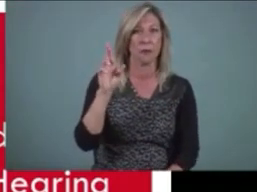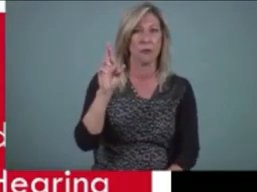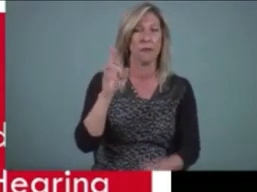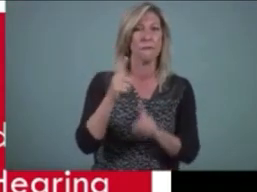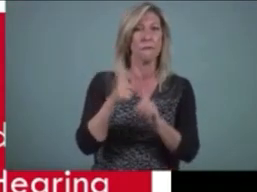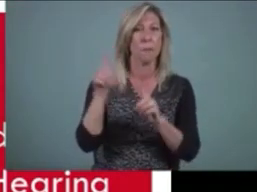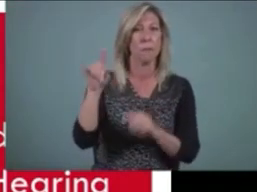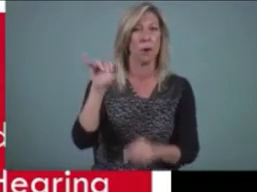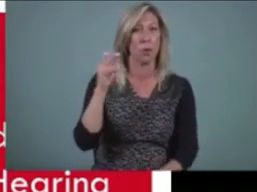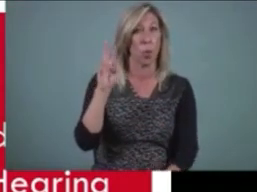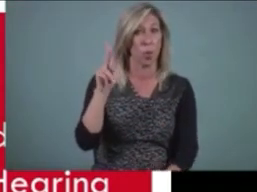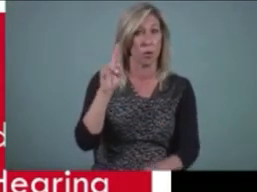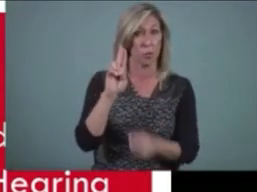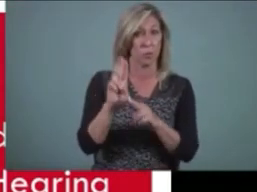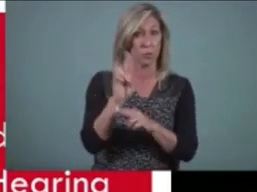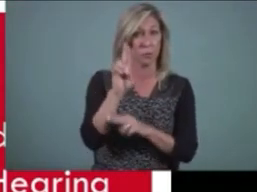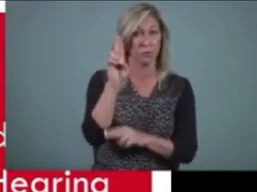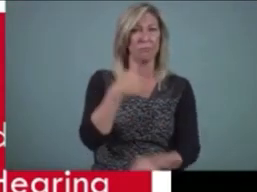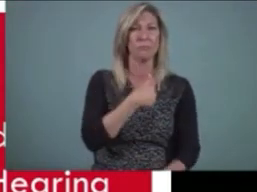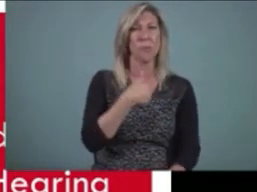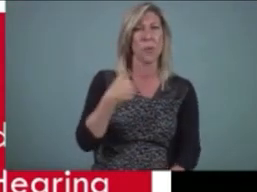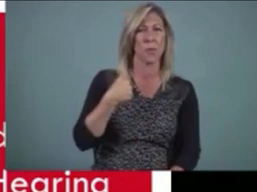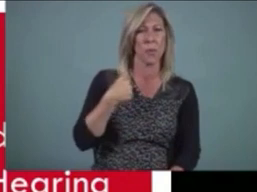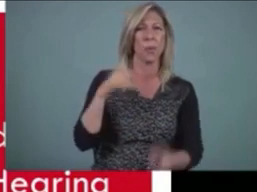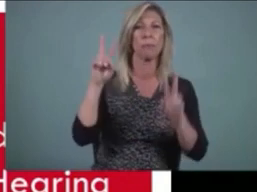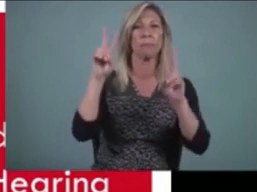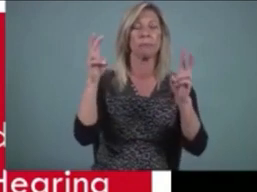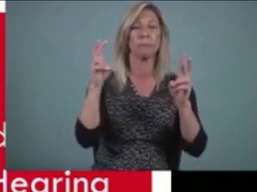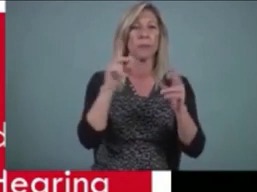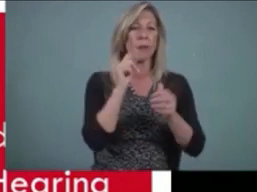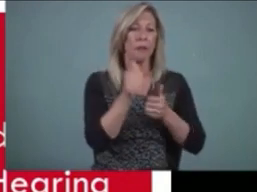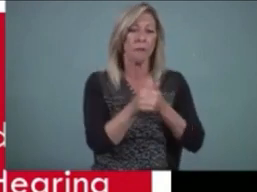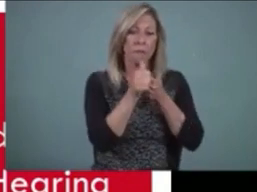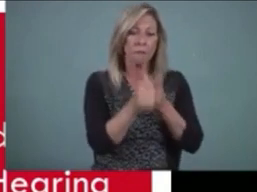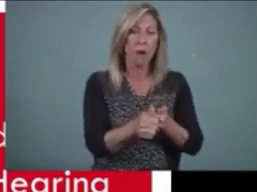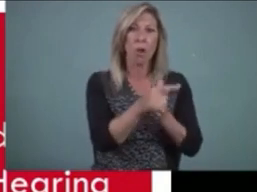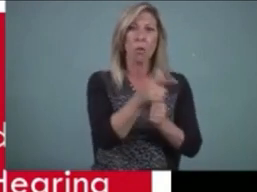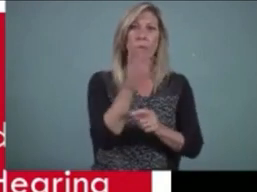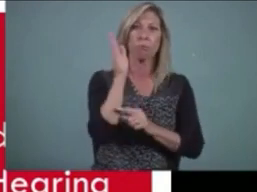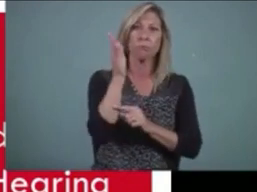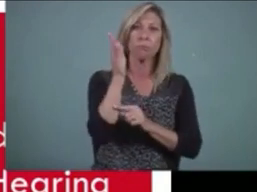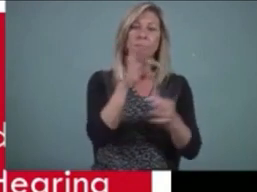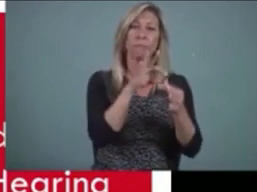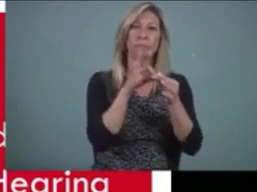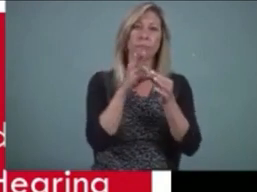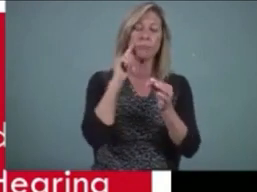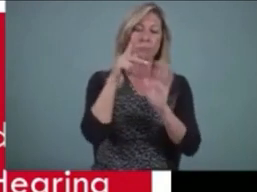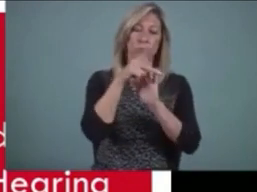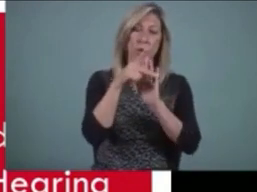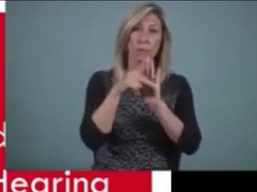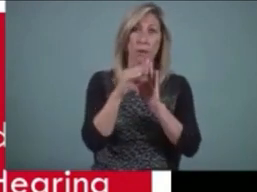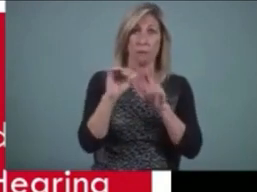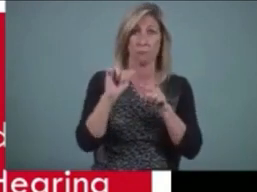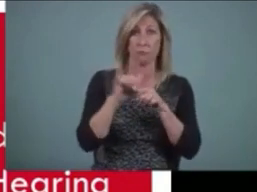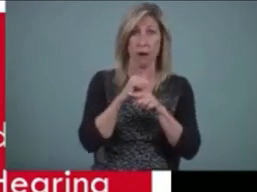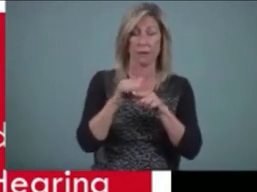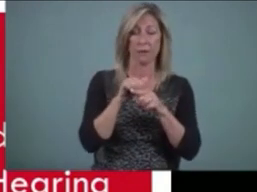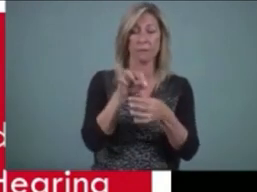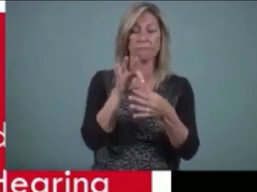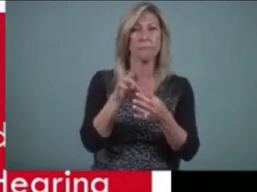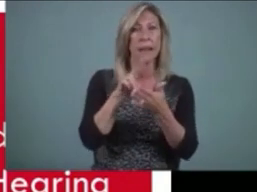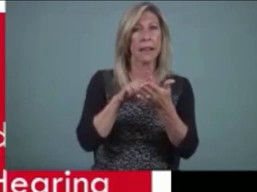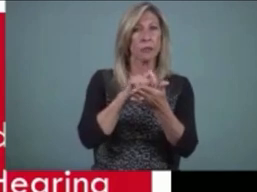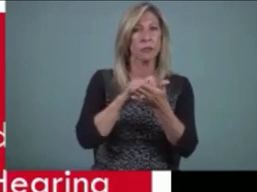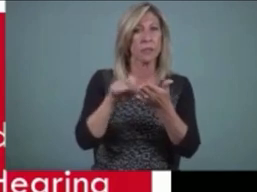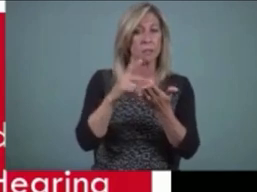on principles and practices of planning language and literacy programming for students who are deaf and hard of hearing, I